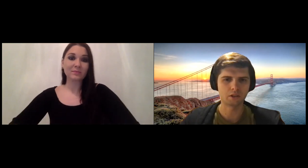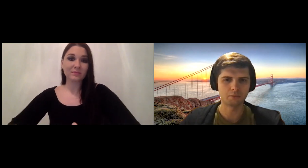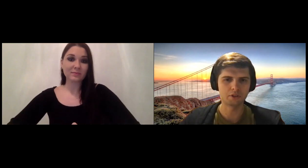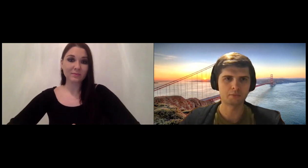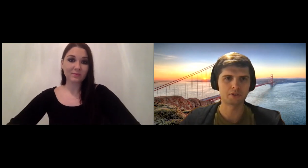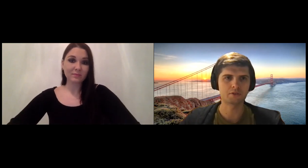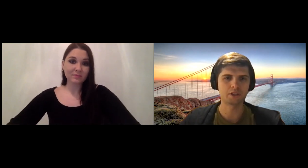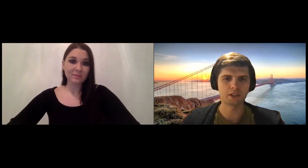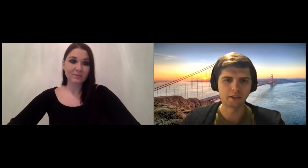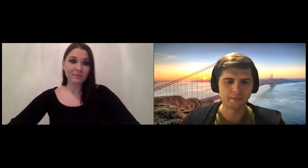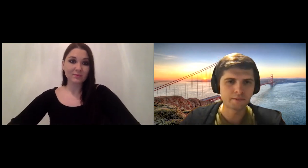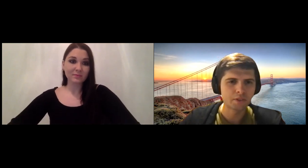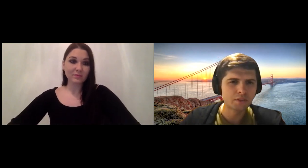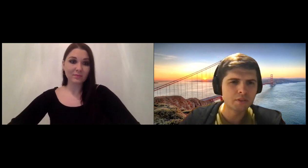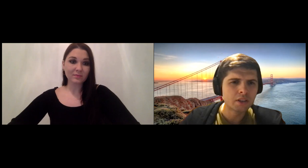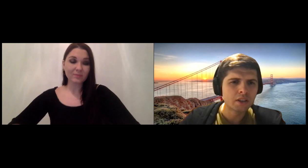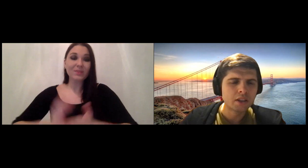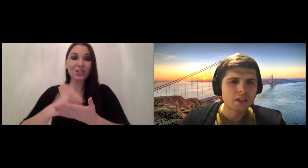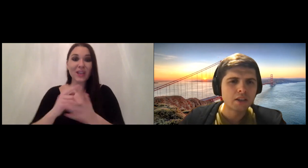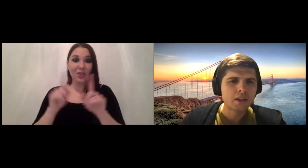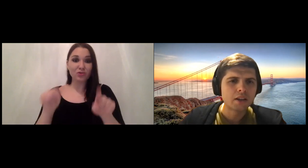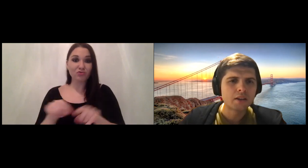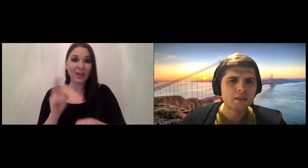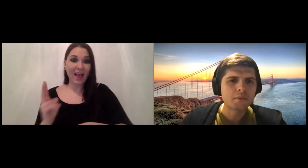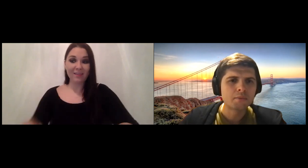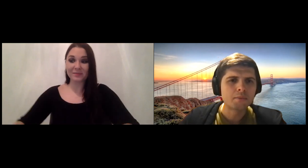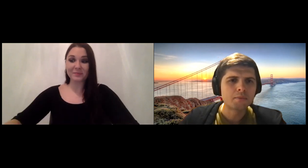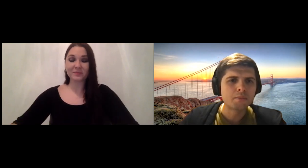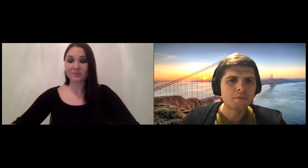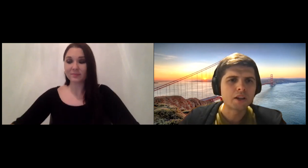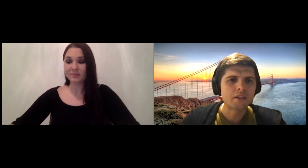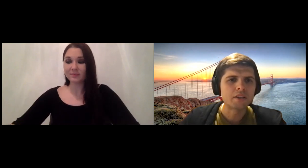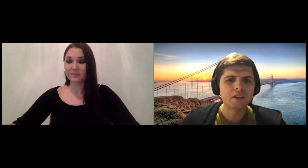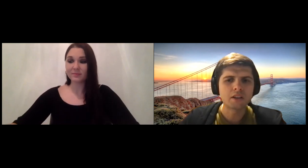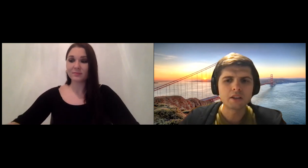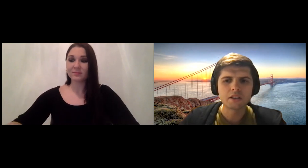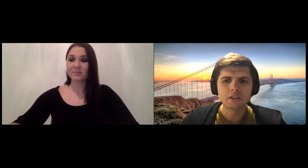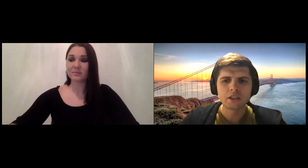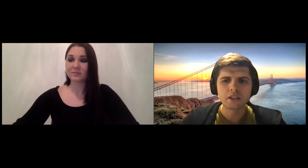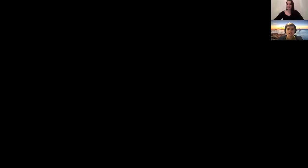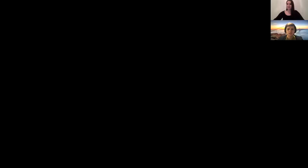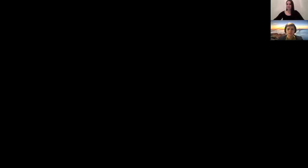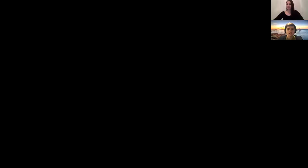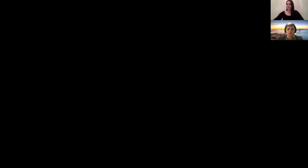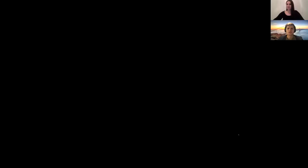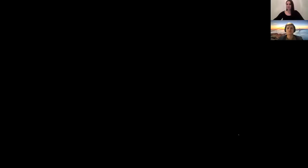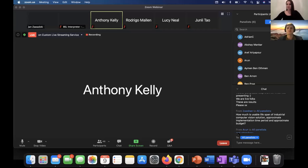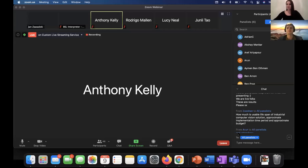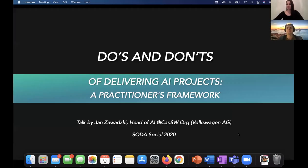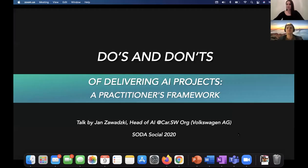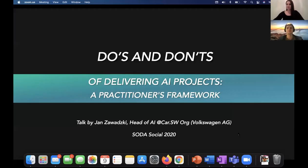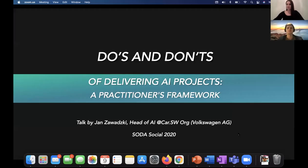so let me share my screen again um right here share